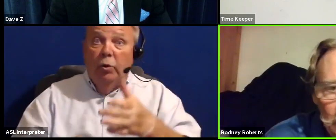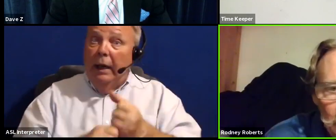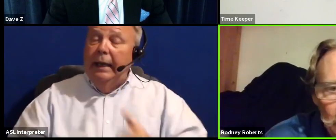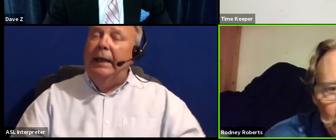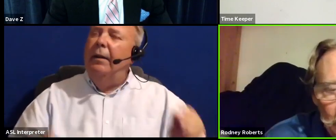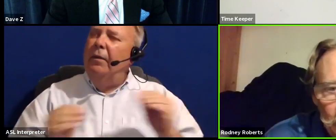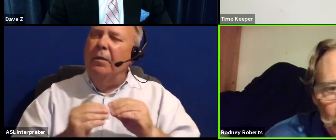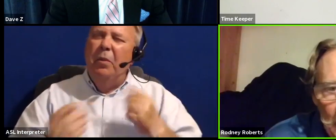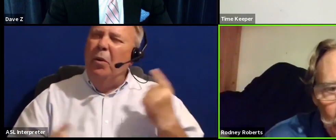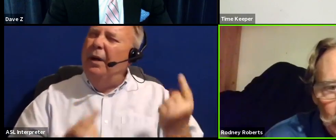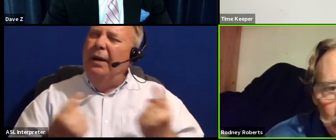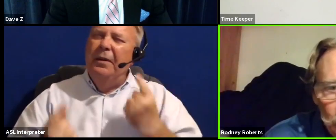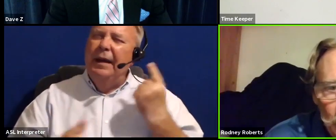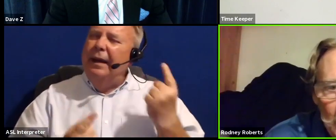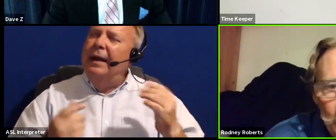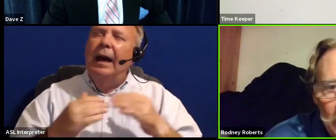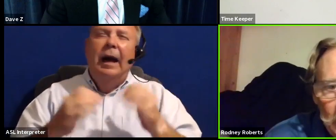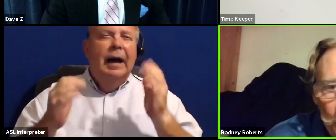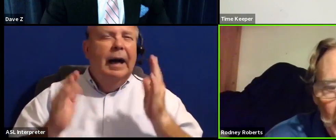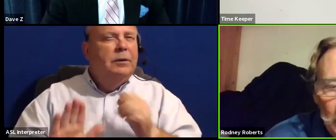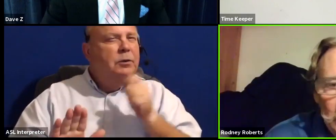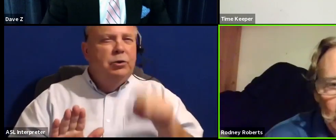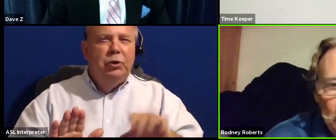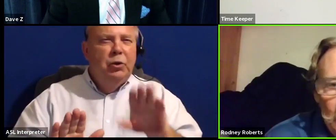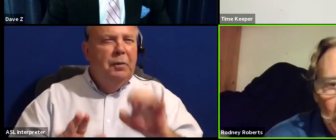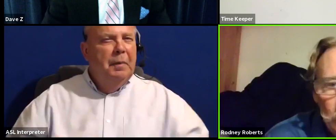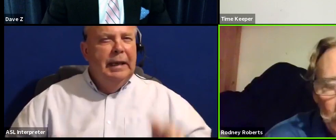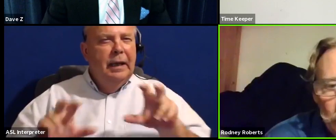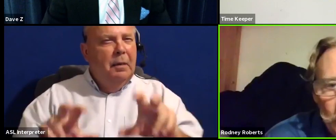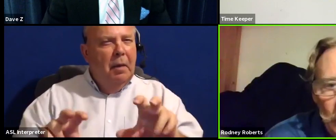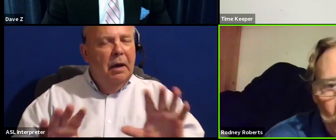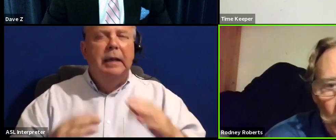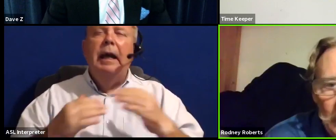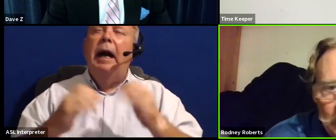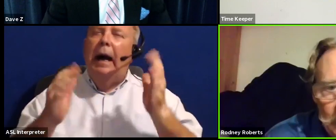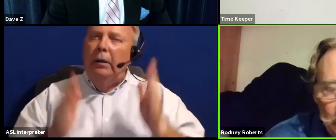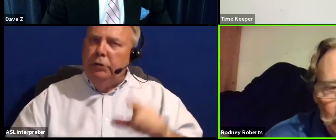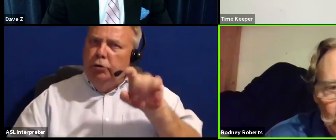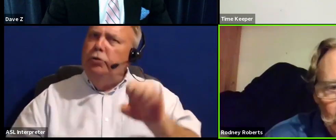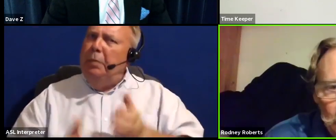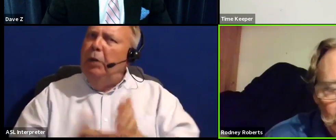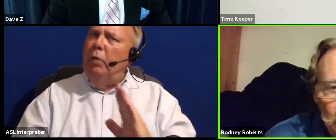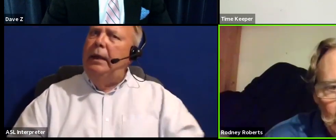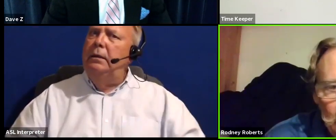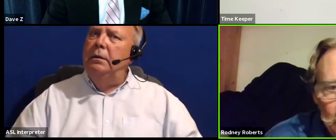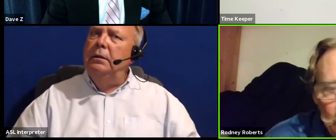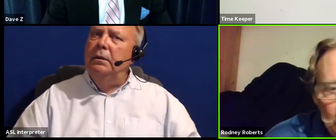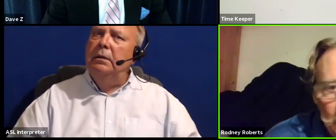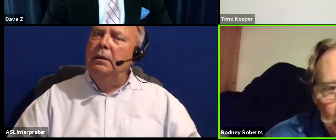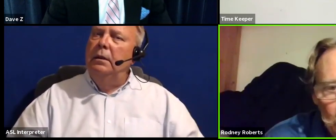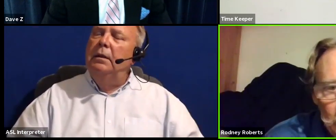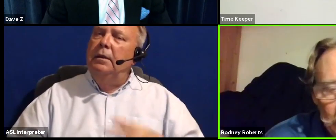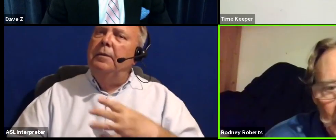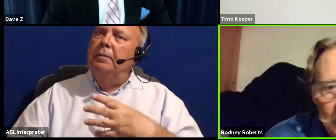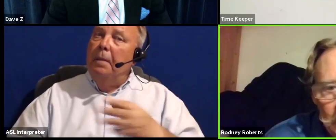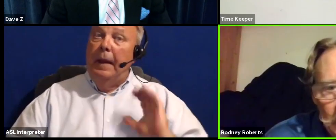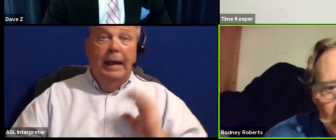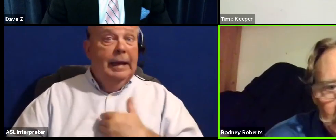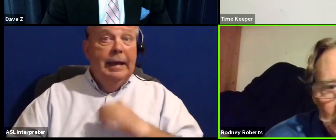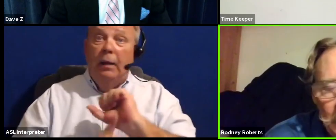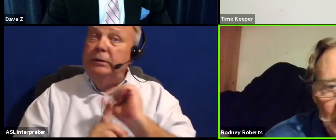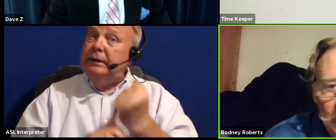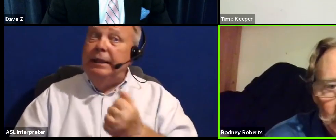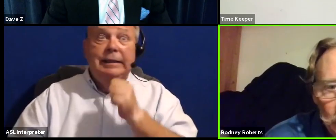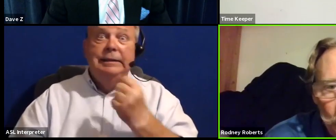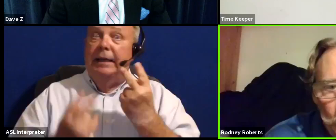that housing should not be a commodity. Housing should be a right. And in our society is